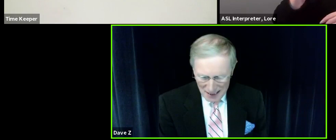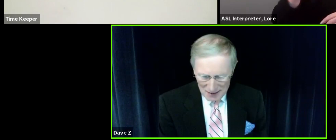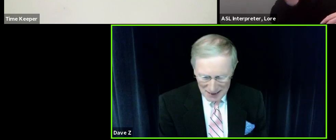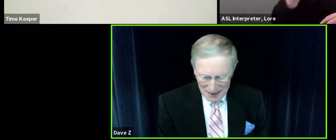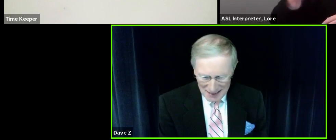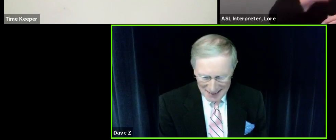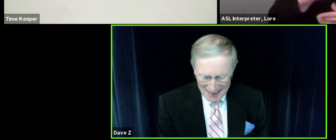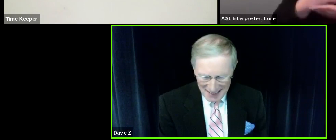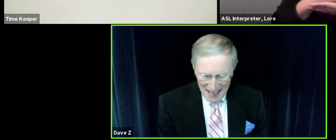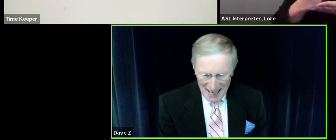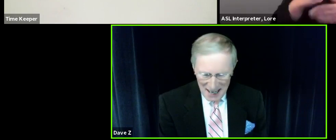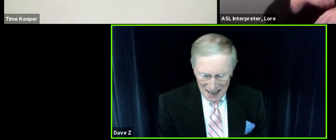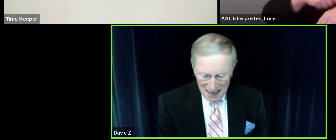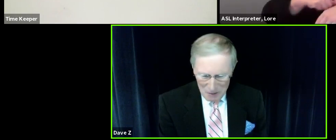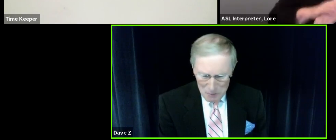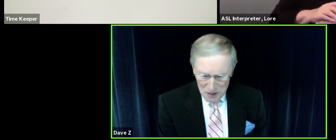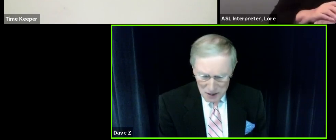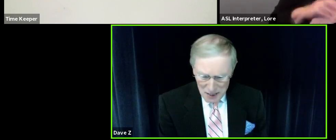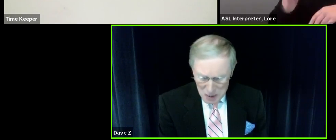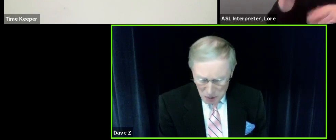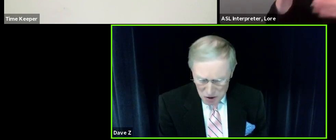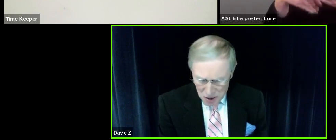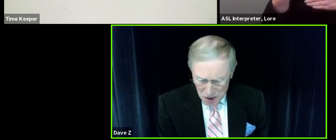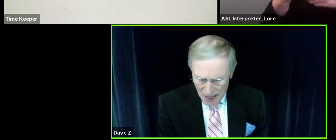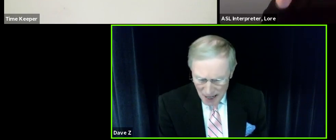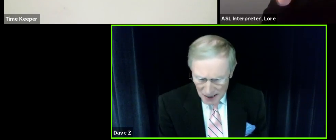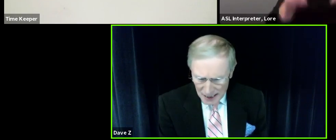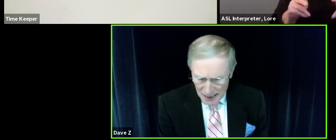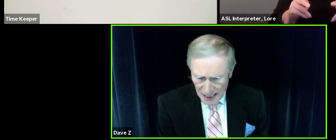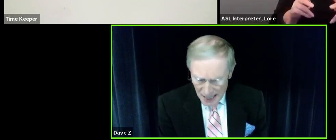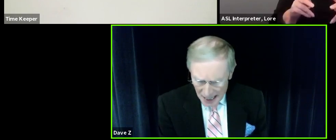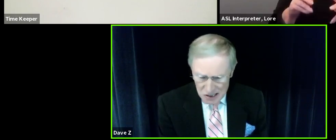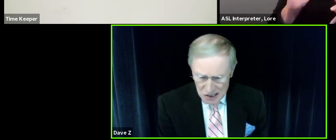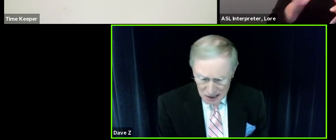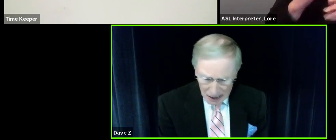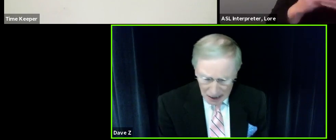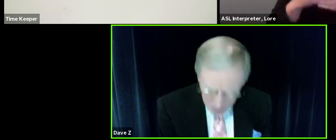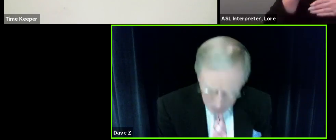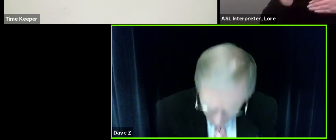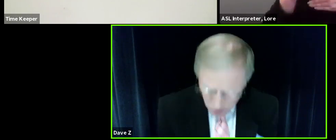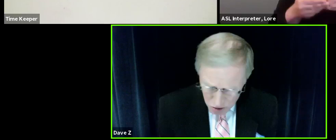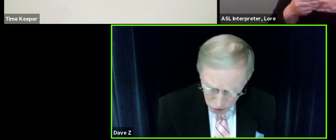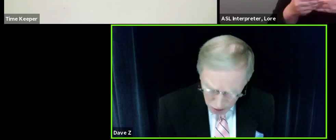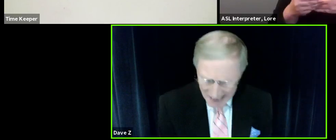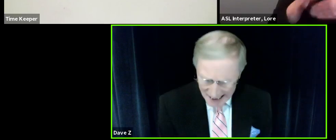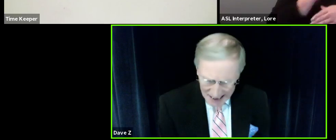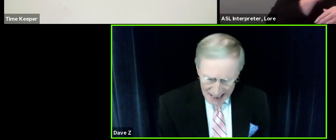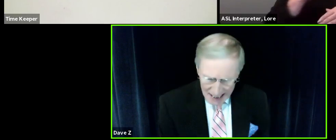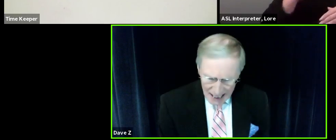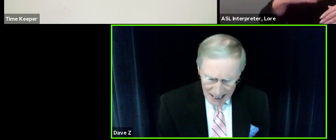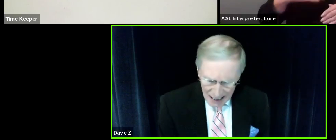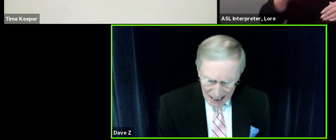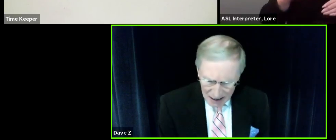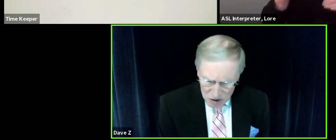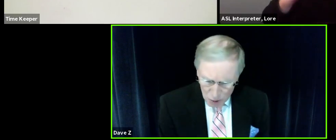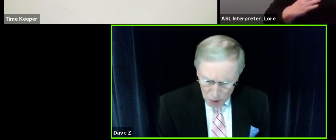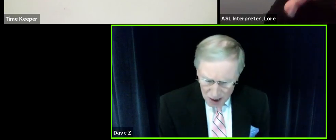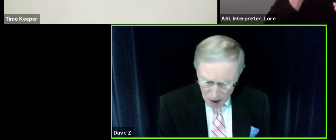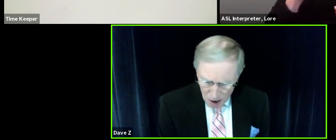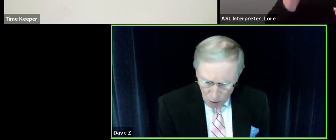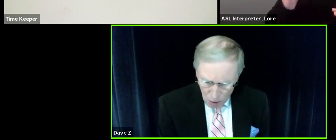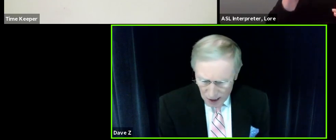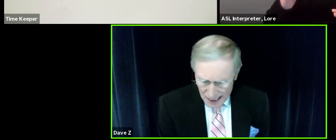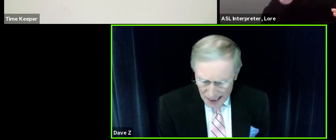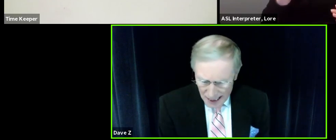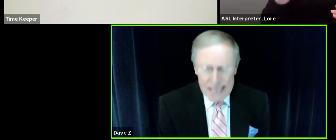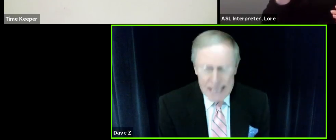of time. All right. We move to the next person on the ballot and our next council candidate, Mr. William